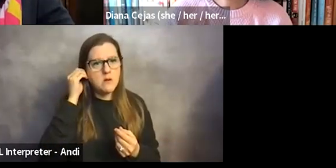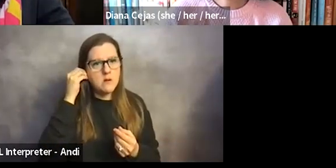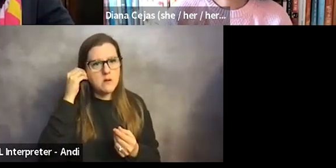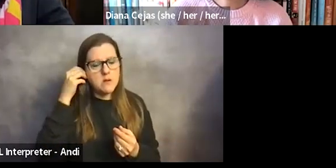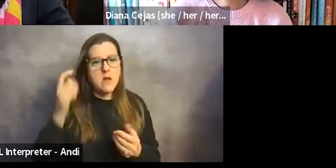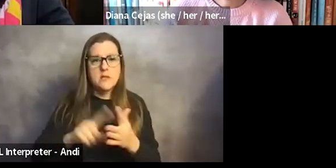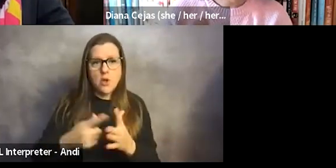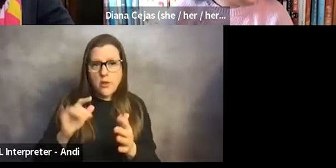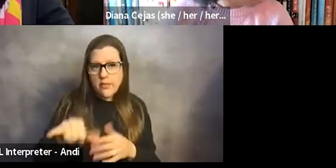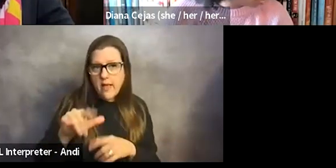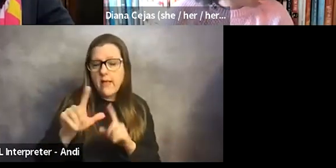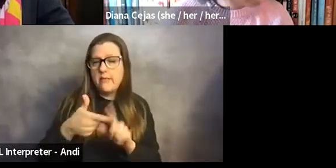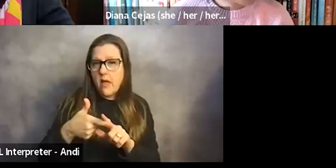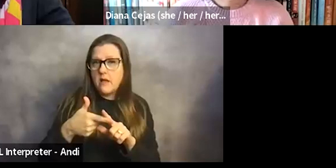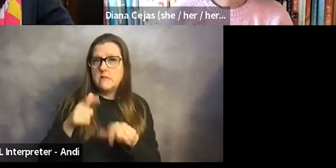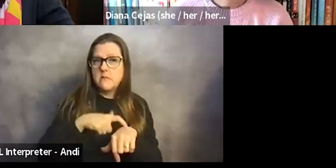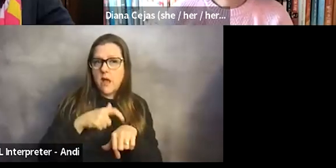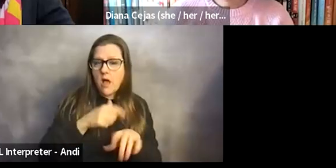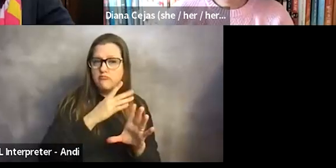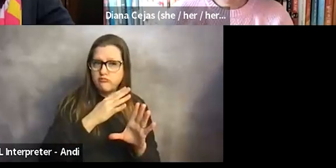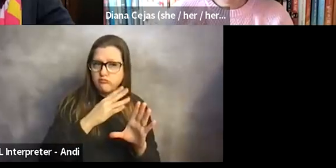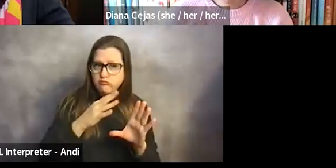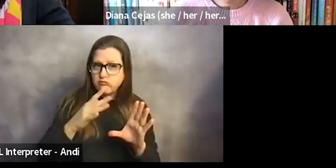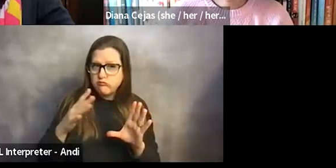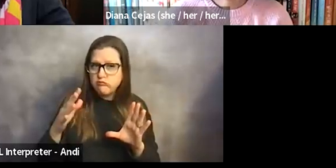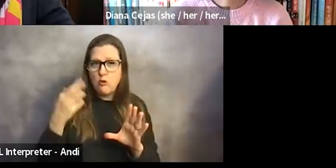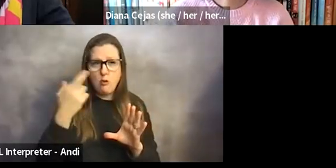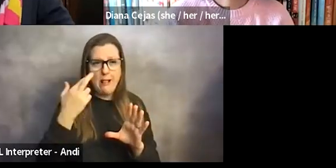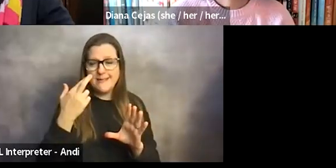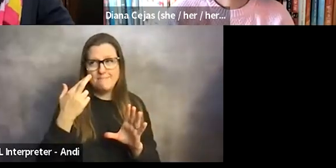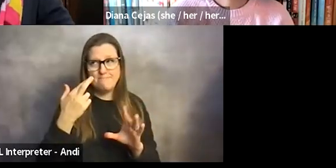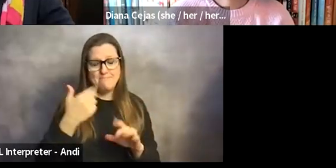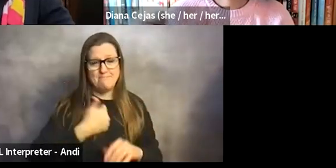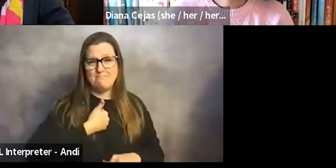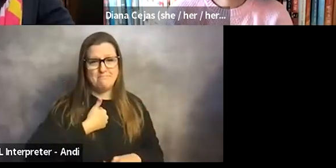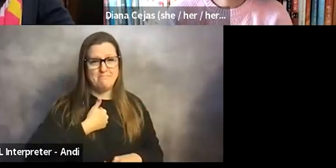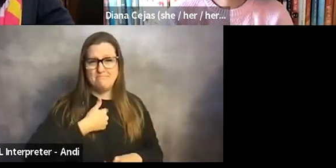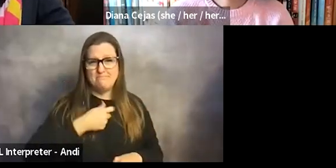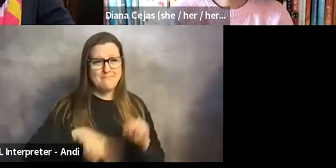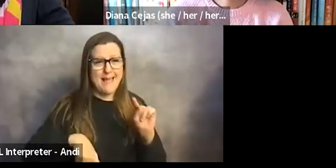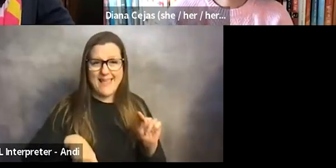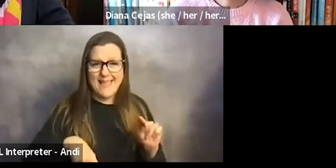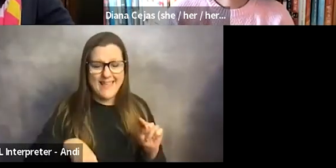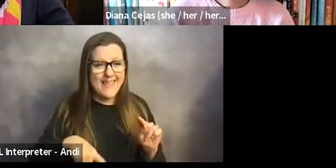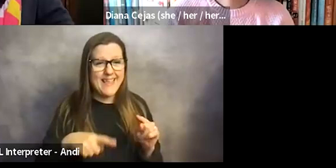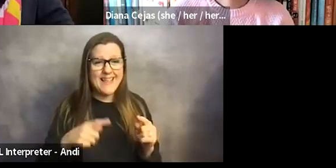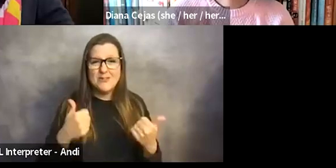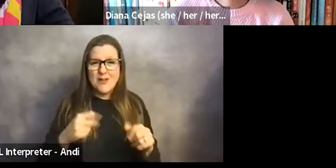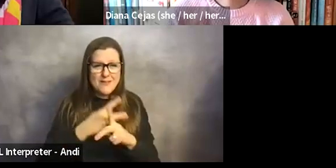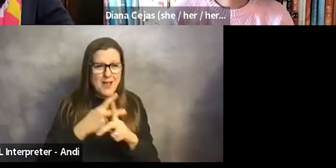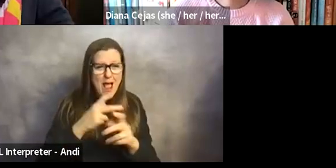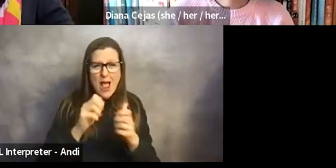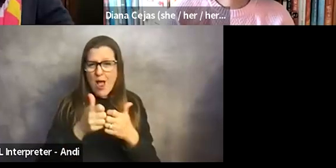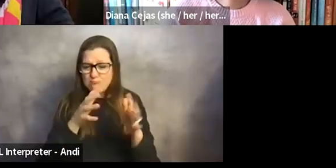time, you get to a point where you realize that it can't just be you kind of helping to navigate how well you're able to